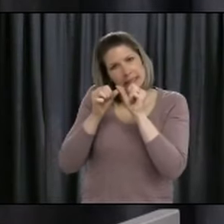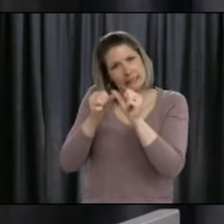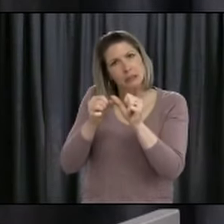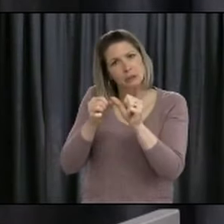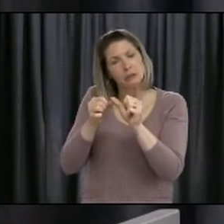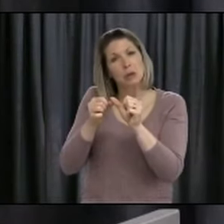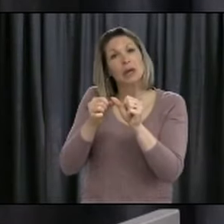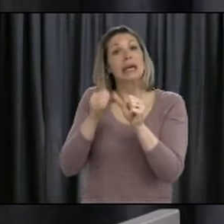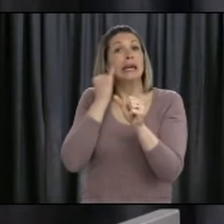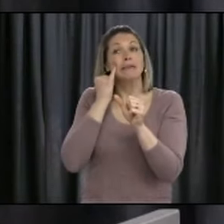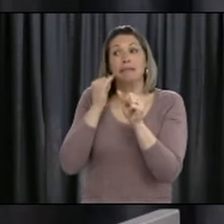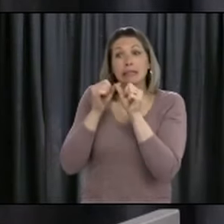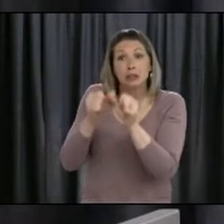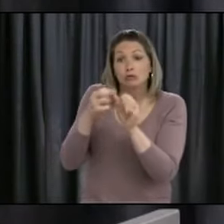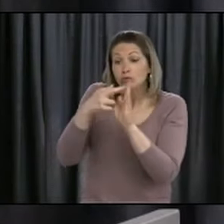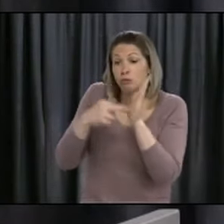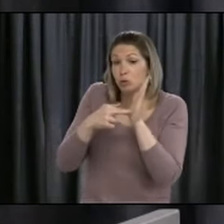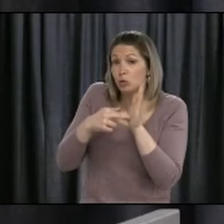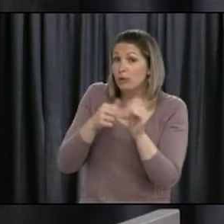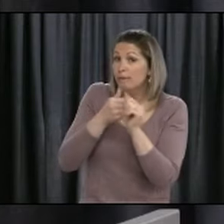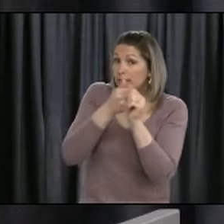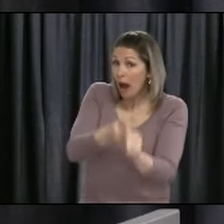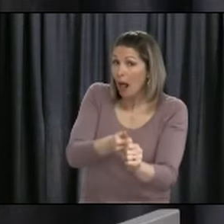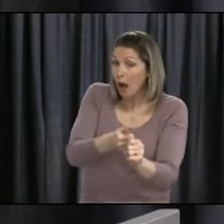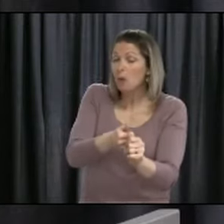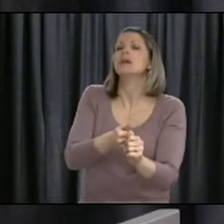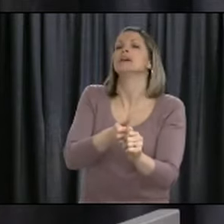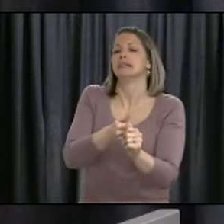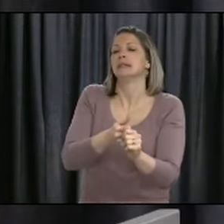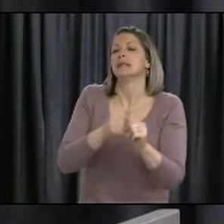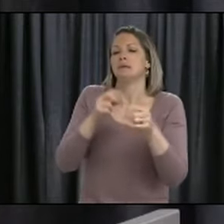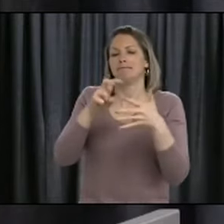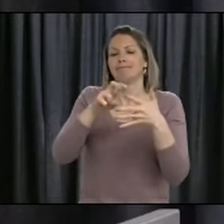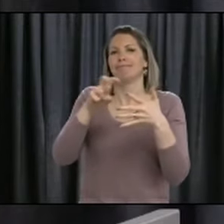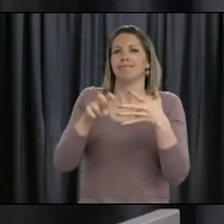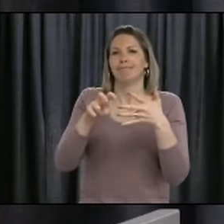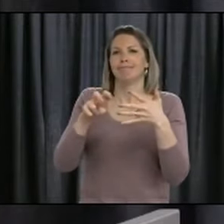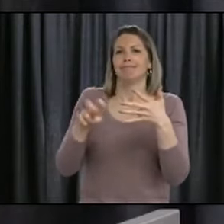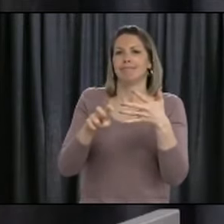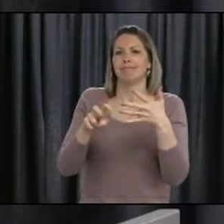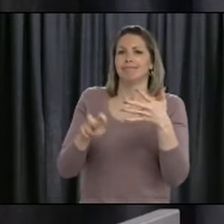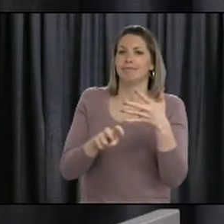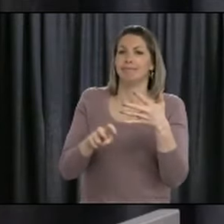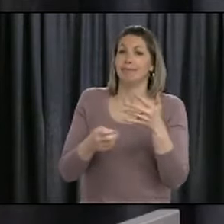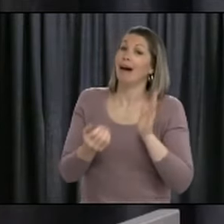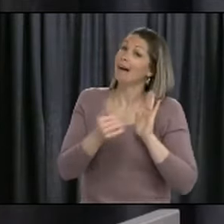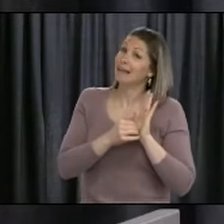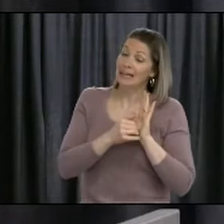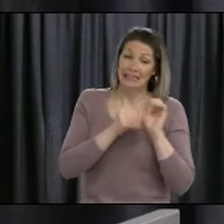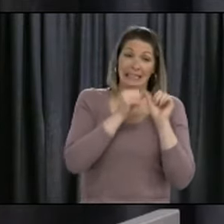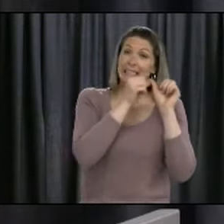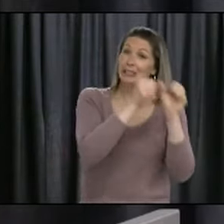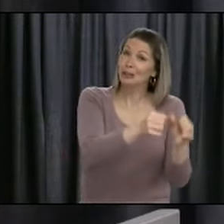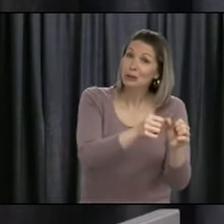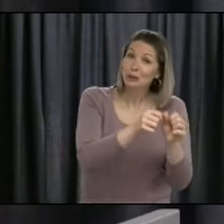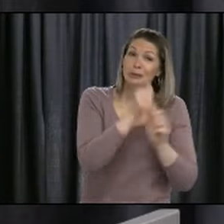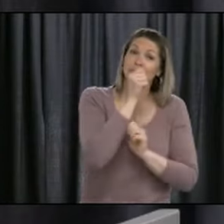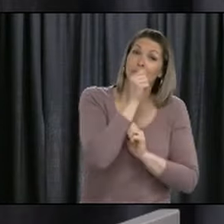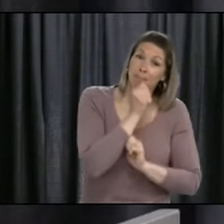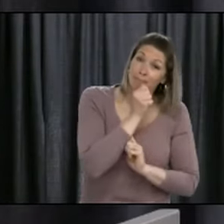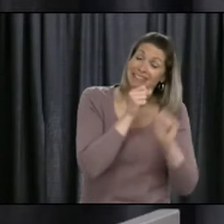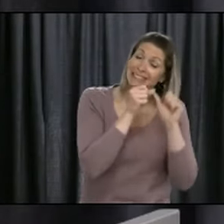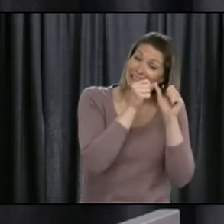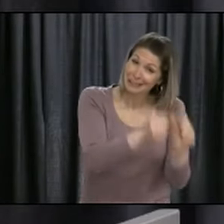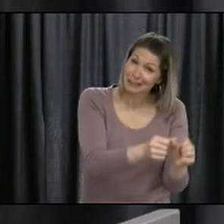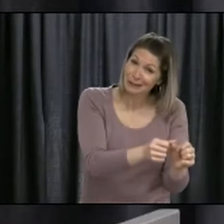level one. So hold the line. It's going to be a long marathon, not a sprint. And there's